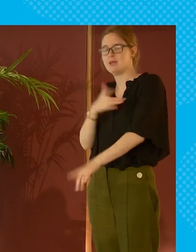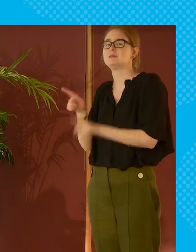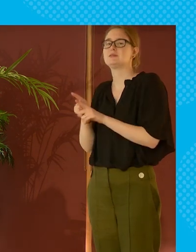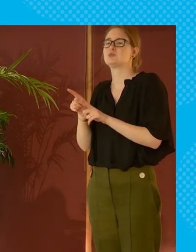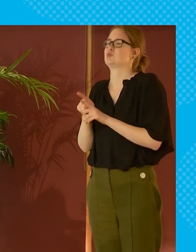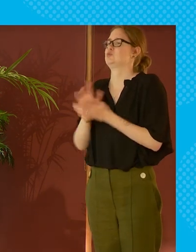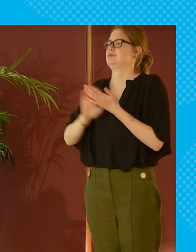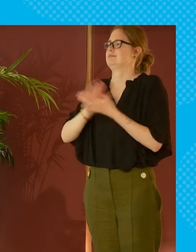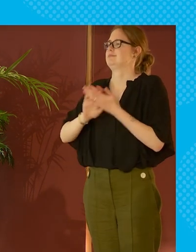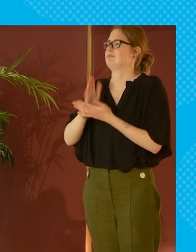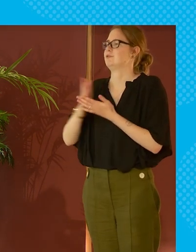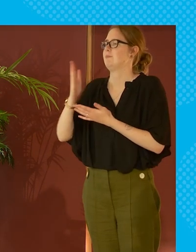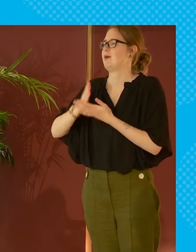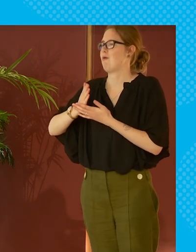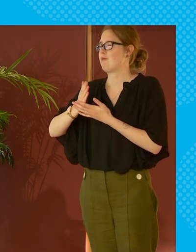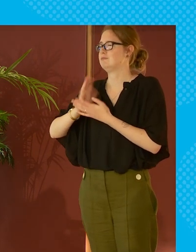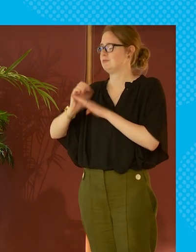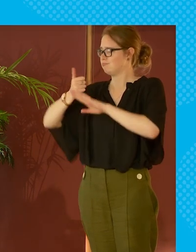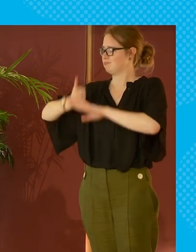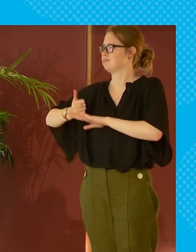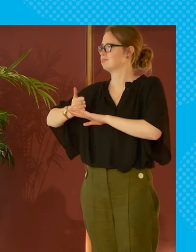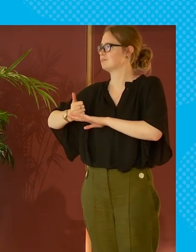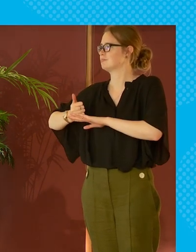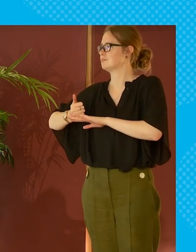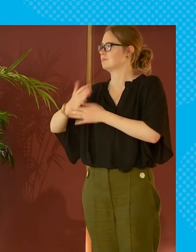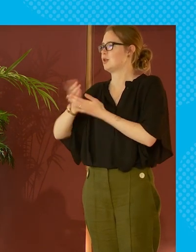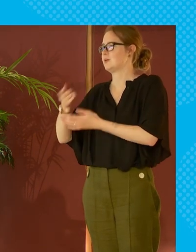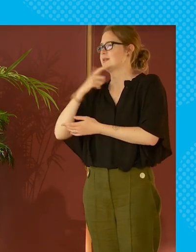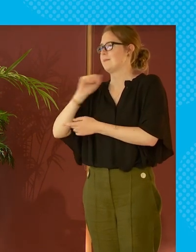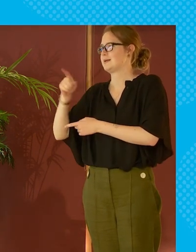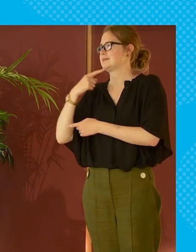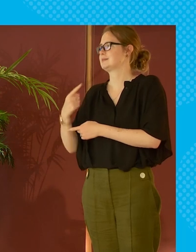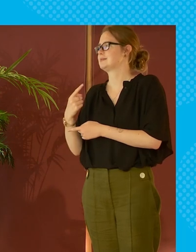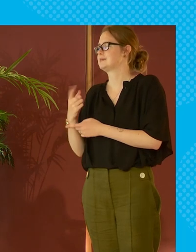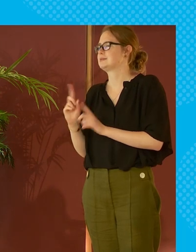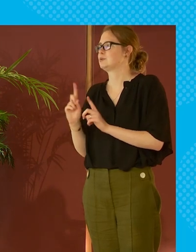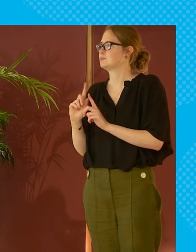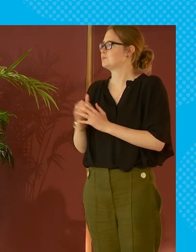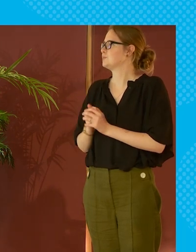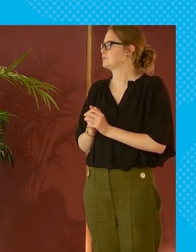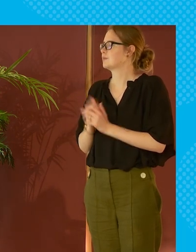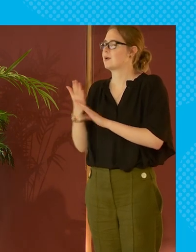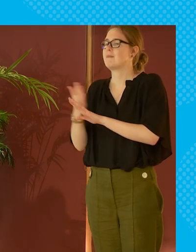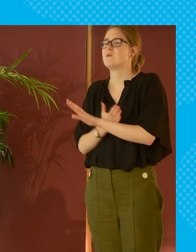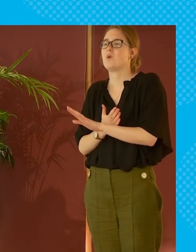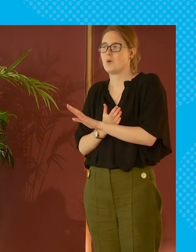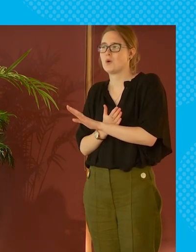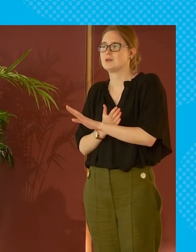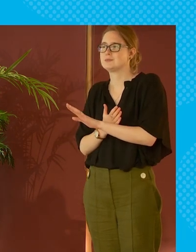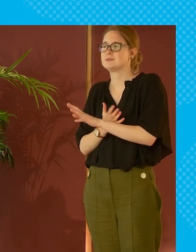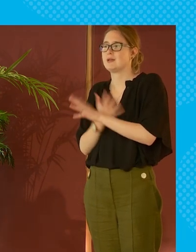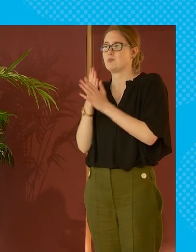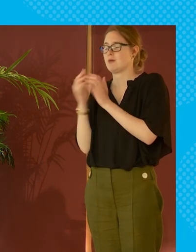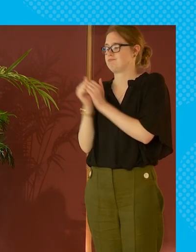and we also we do need to get back to some fundamentals it's partly again what the gent side said is it used to be